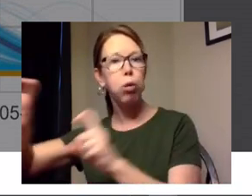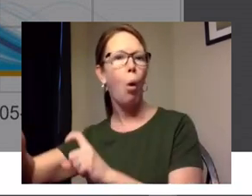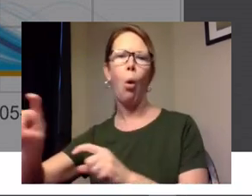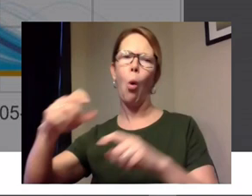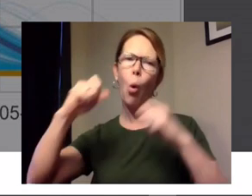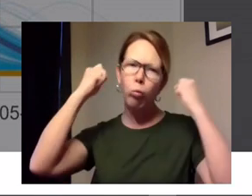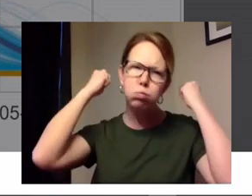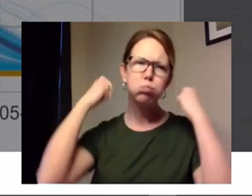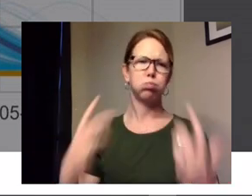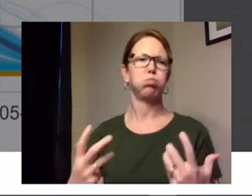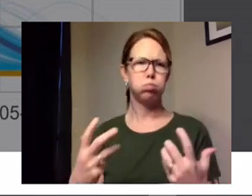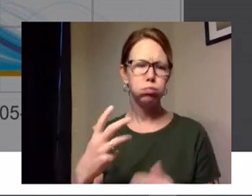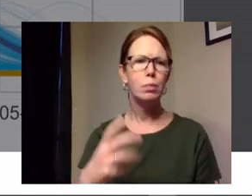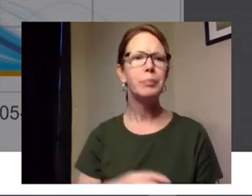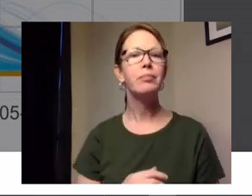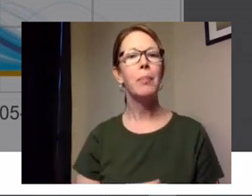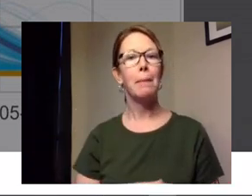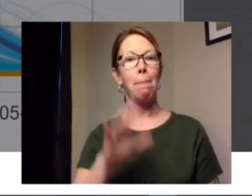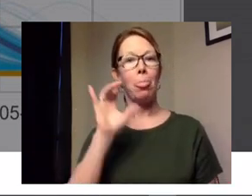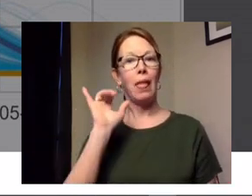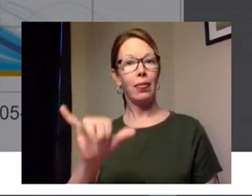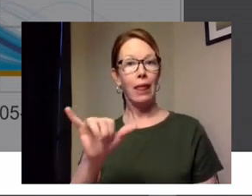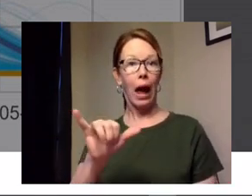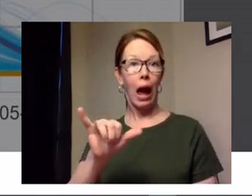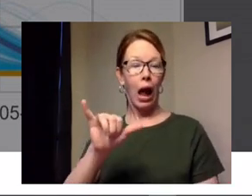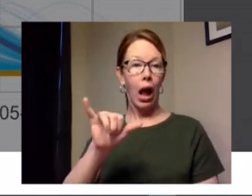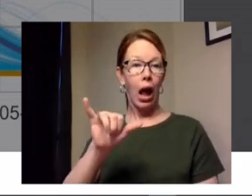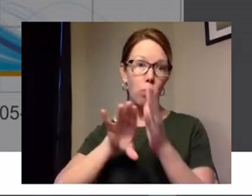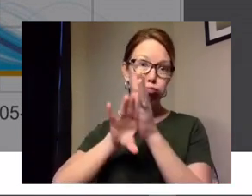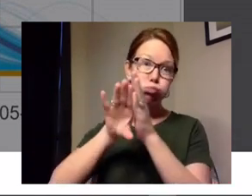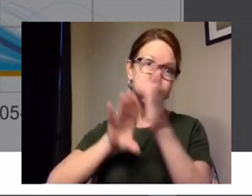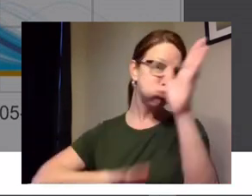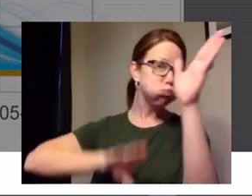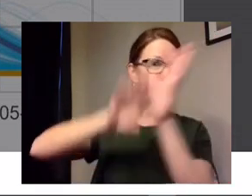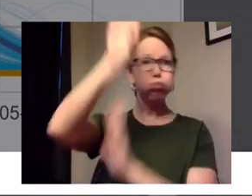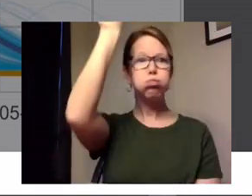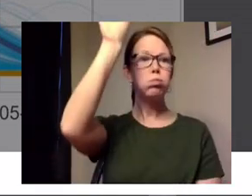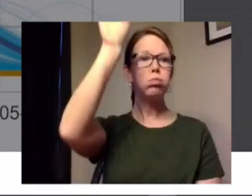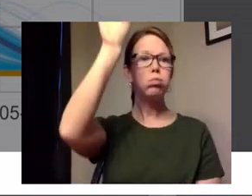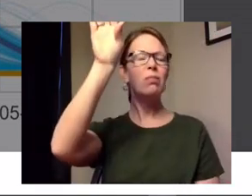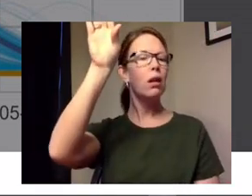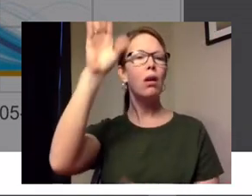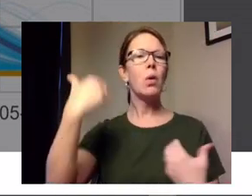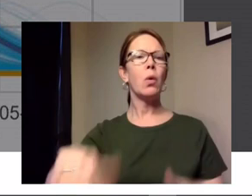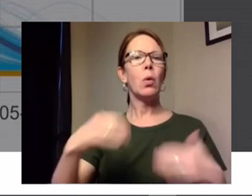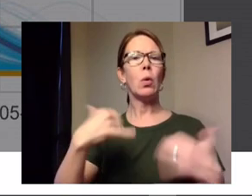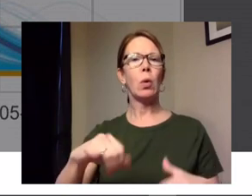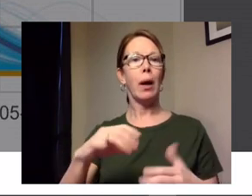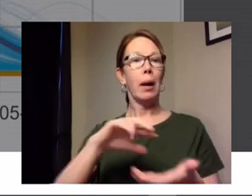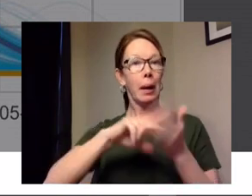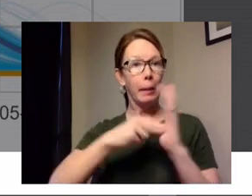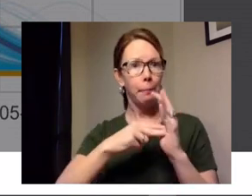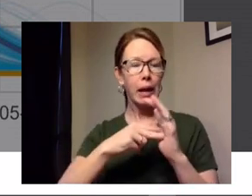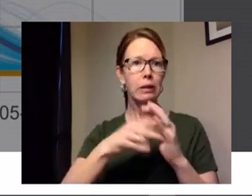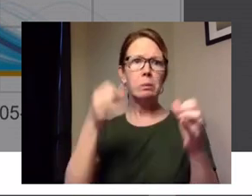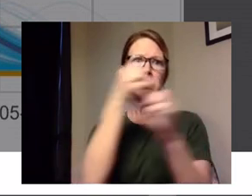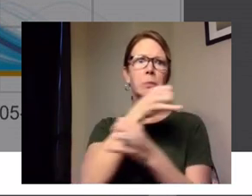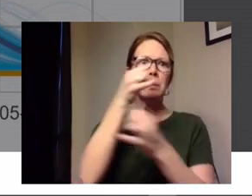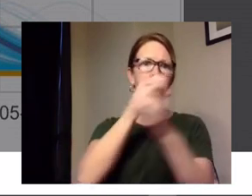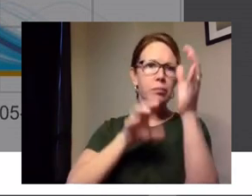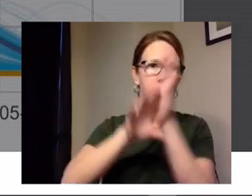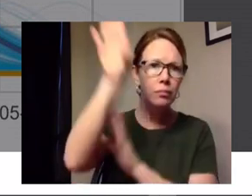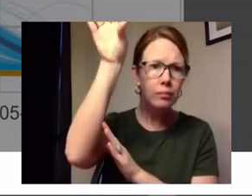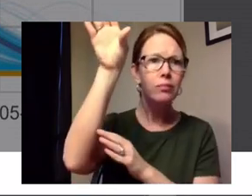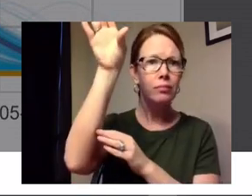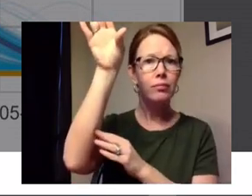example of exponential growth exponential growth occurs when the greater in size you are